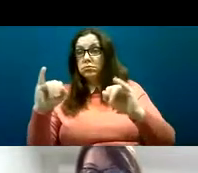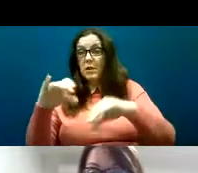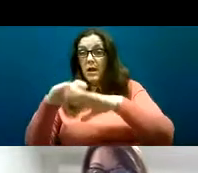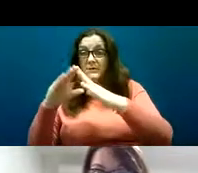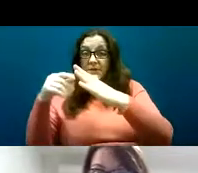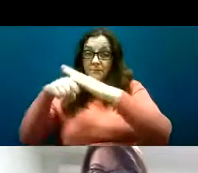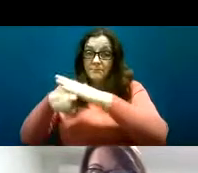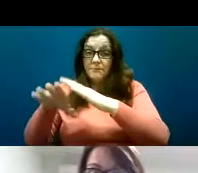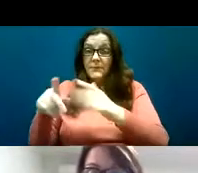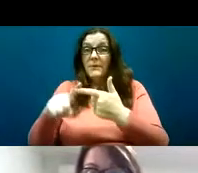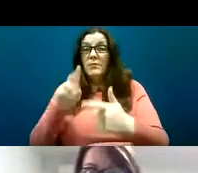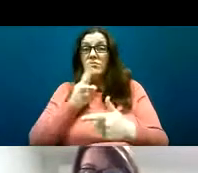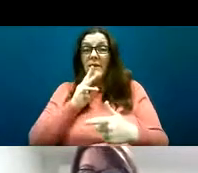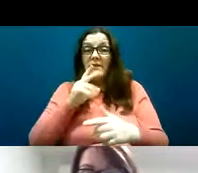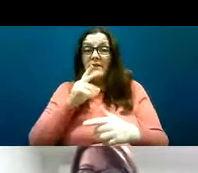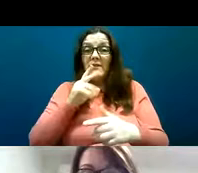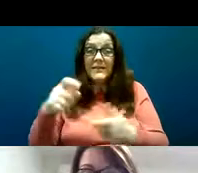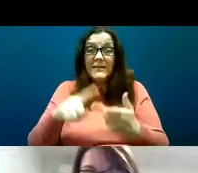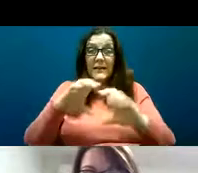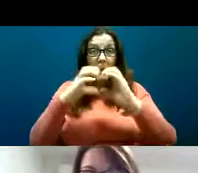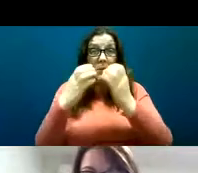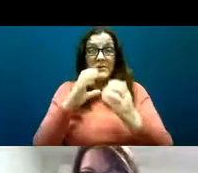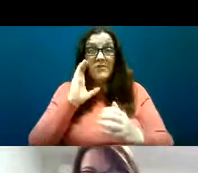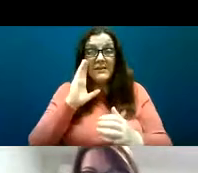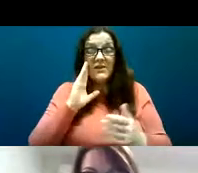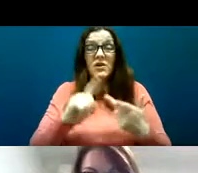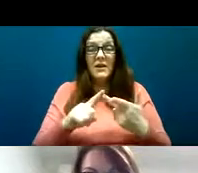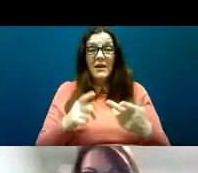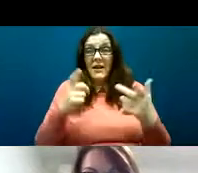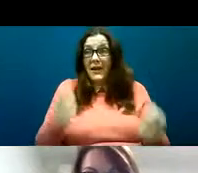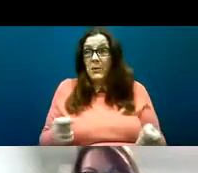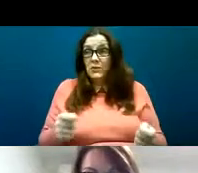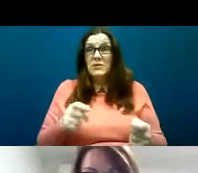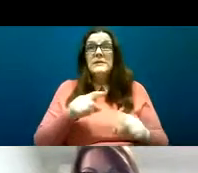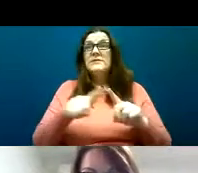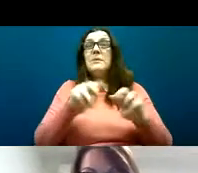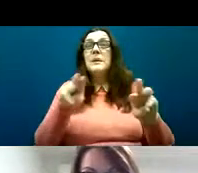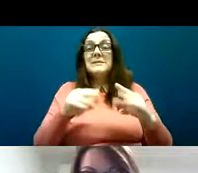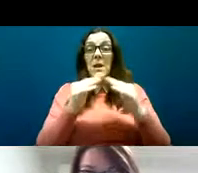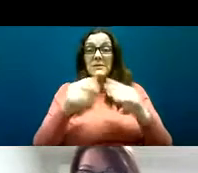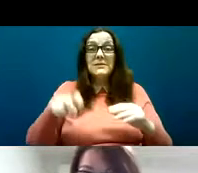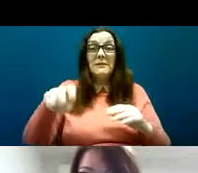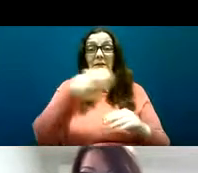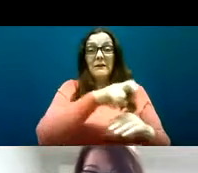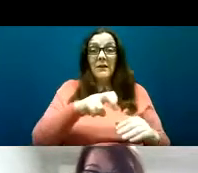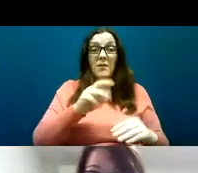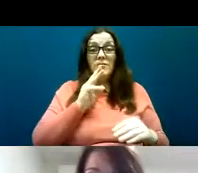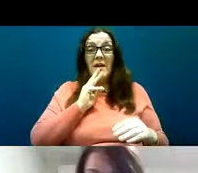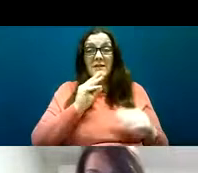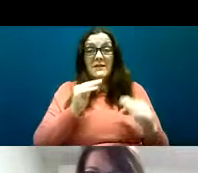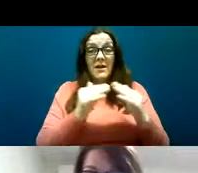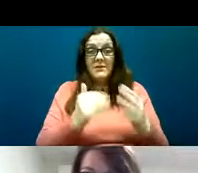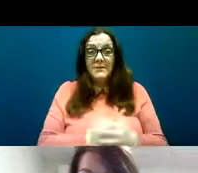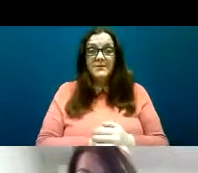surfing, hotels, family hub, apartment, and other houses. Individual